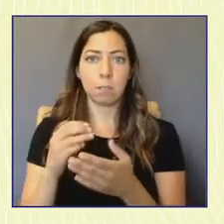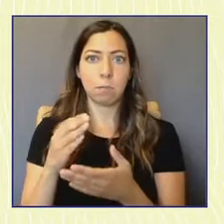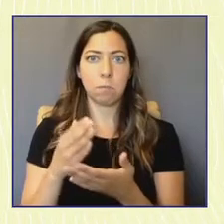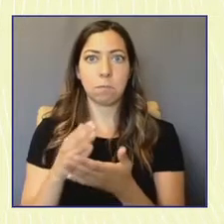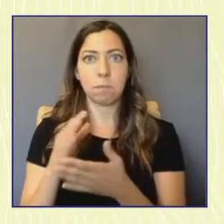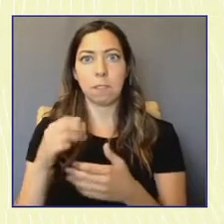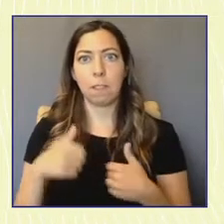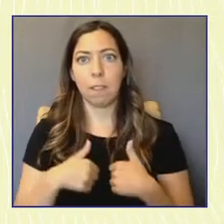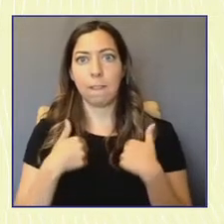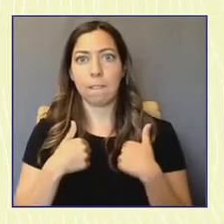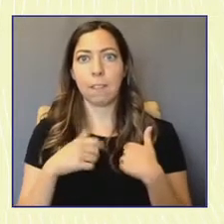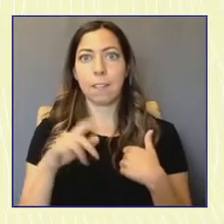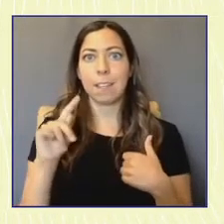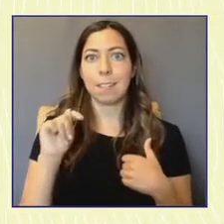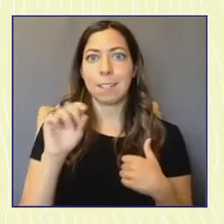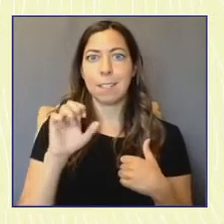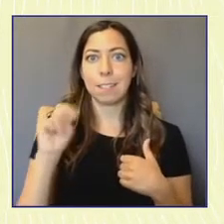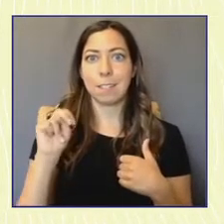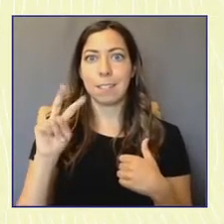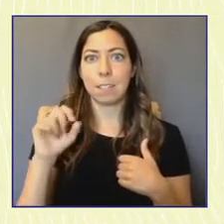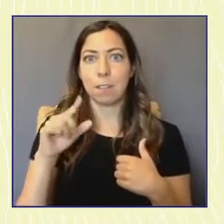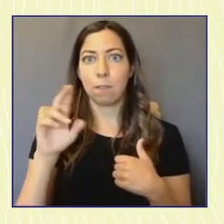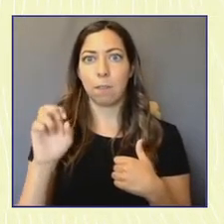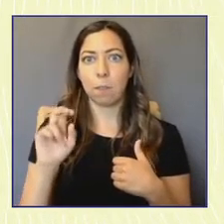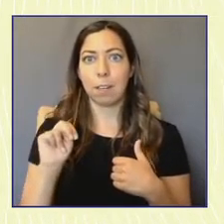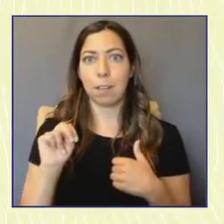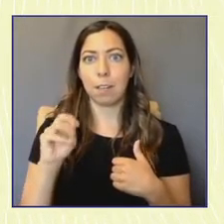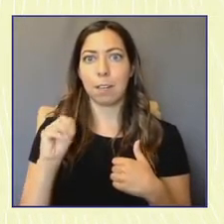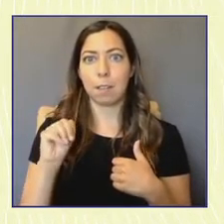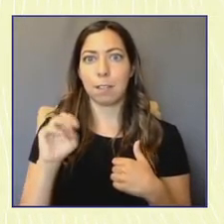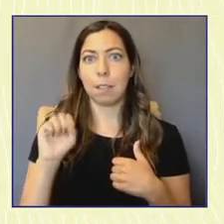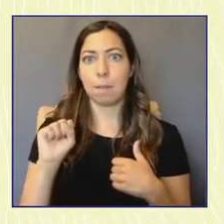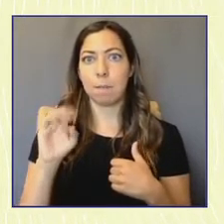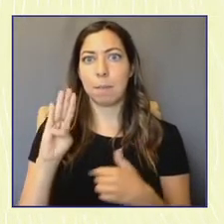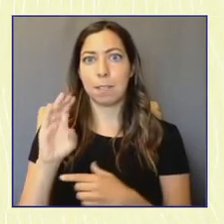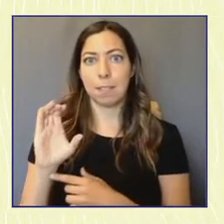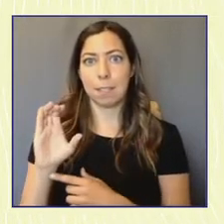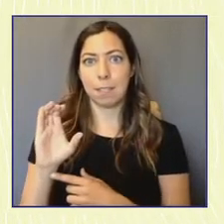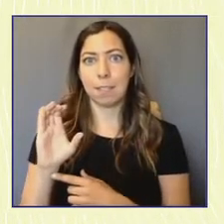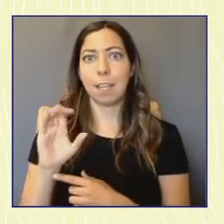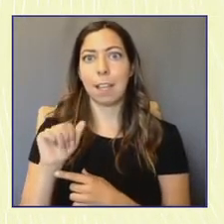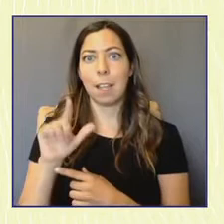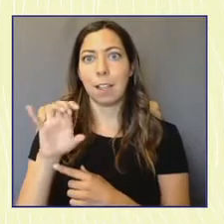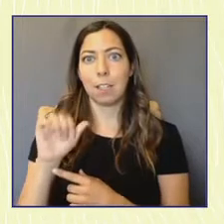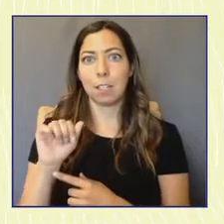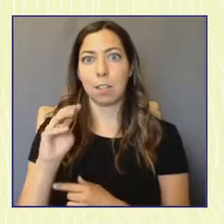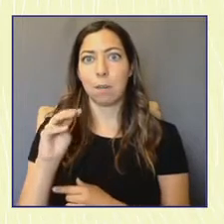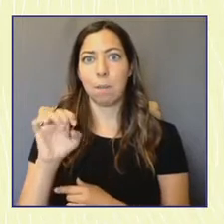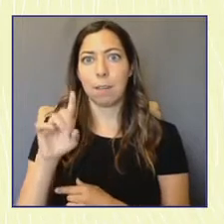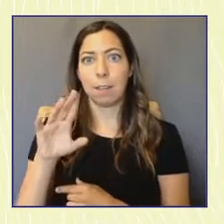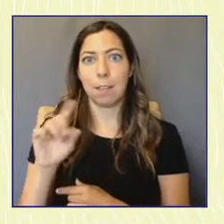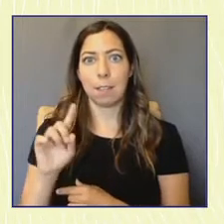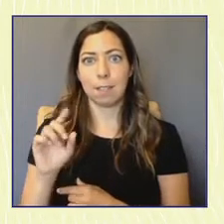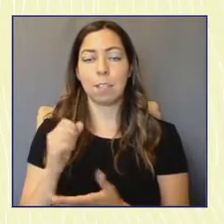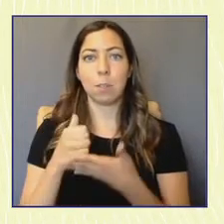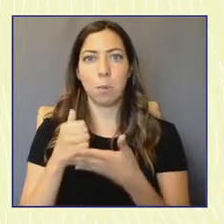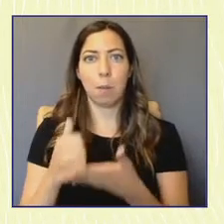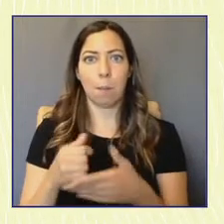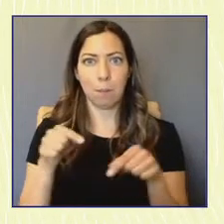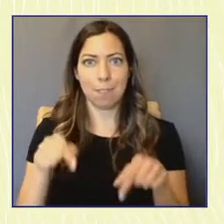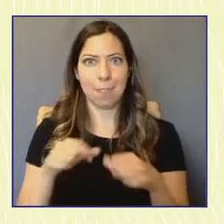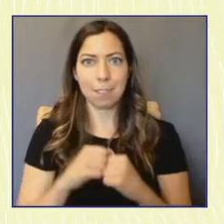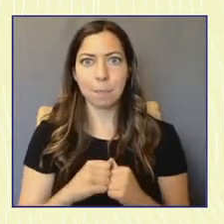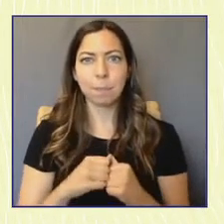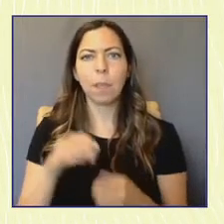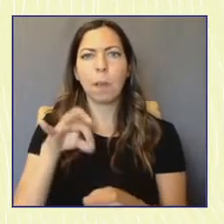MSNBC's Alicia Menendez for working to engage our youth on this issue. Voting is one of the hallmarks